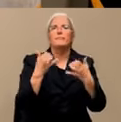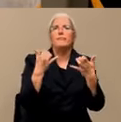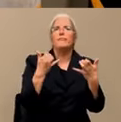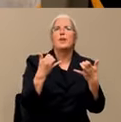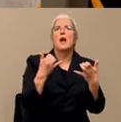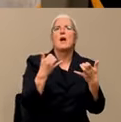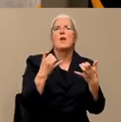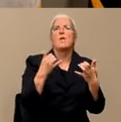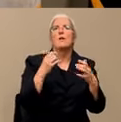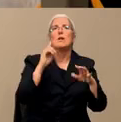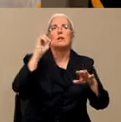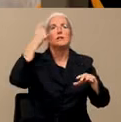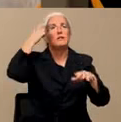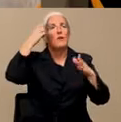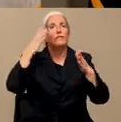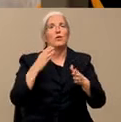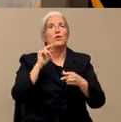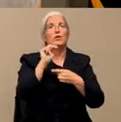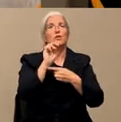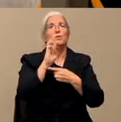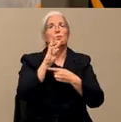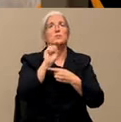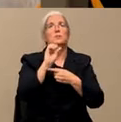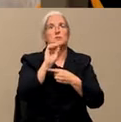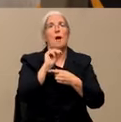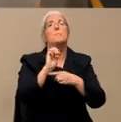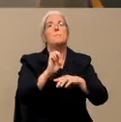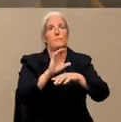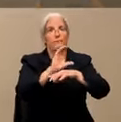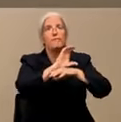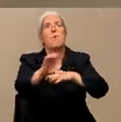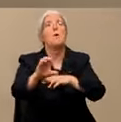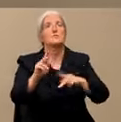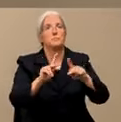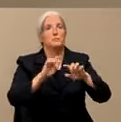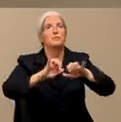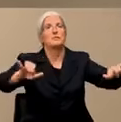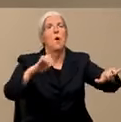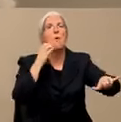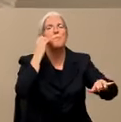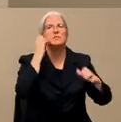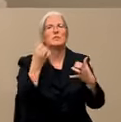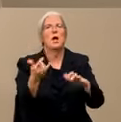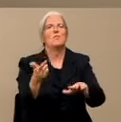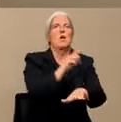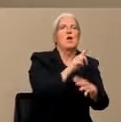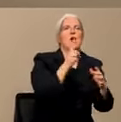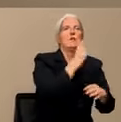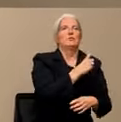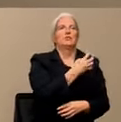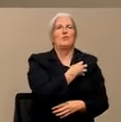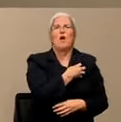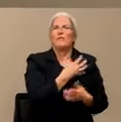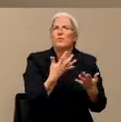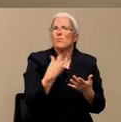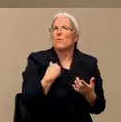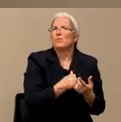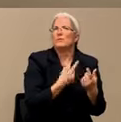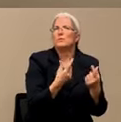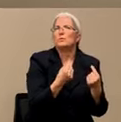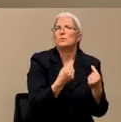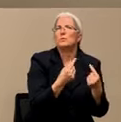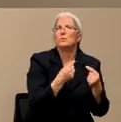to stay home. So, Sheriff, I think we'll throw this one to you. What is being done right now in terms of enforcement